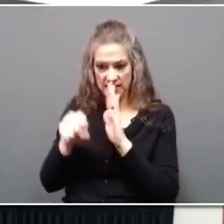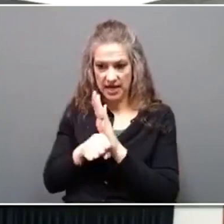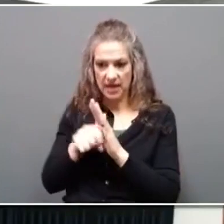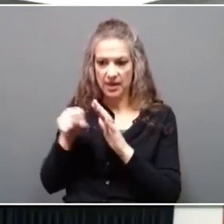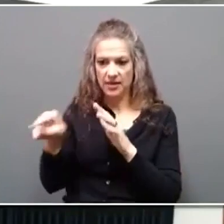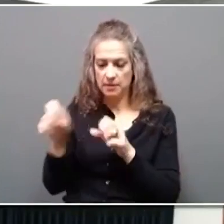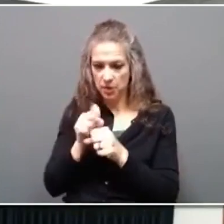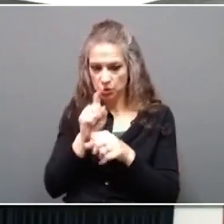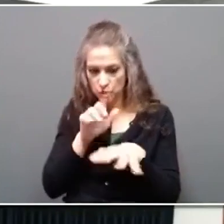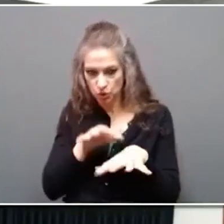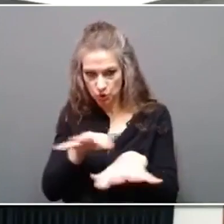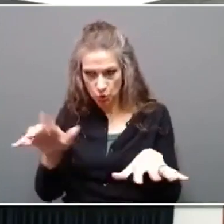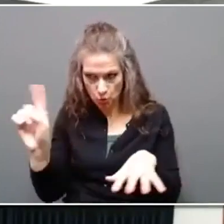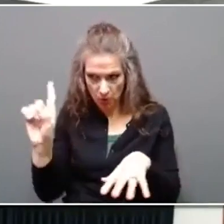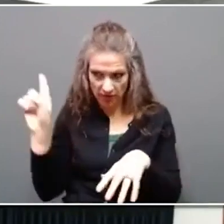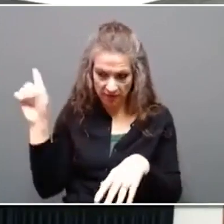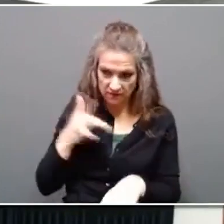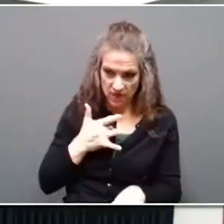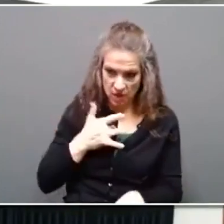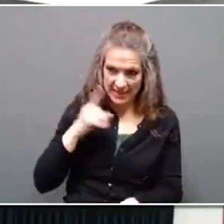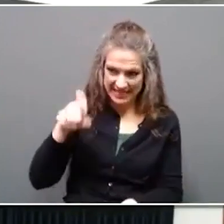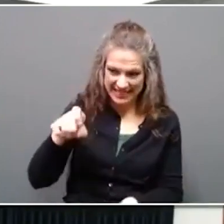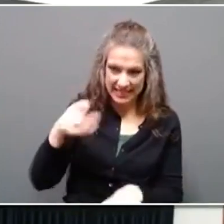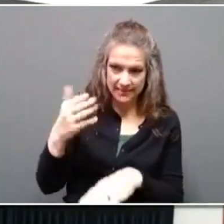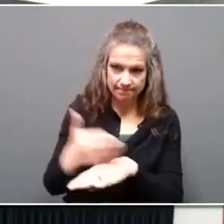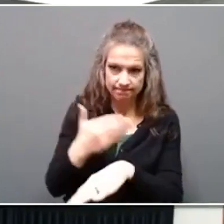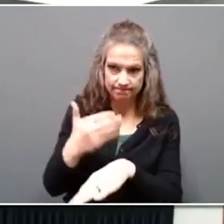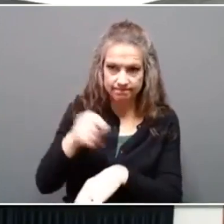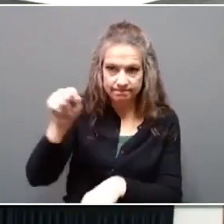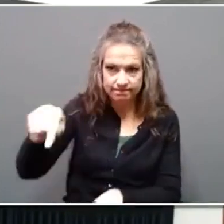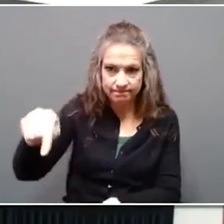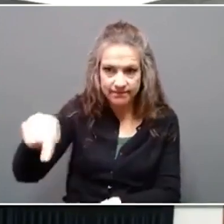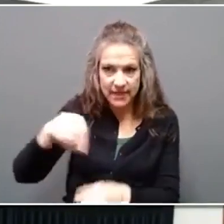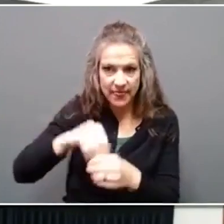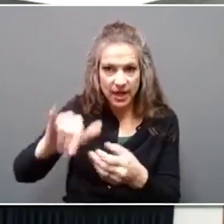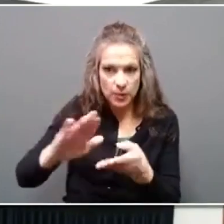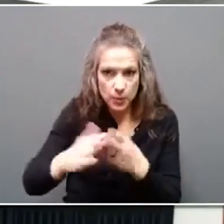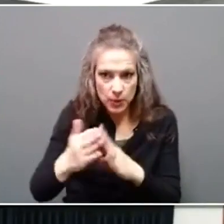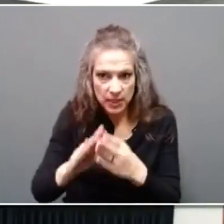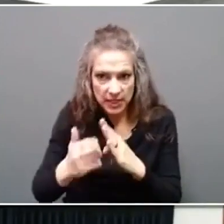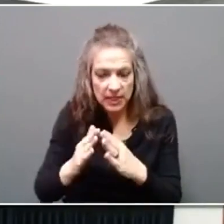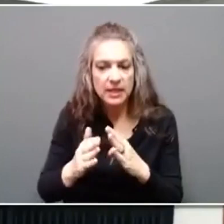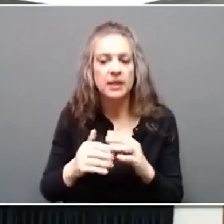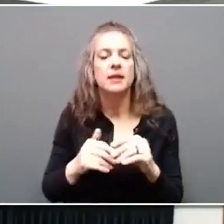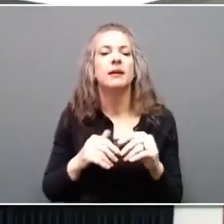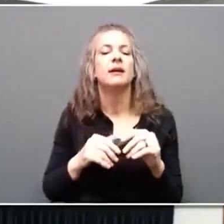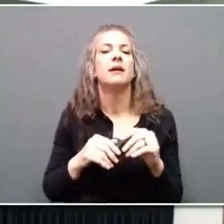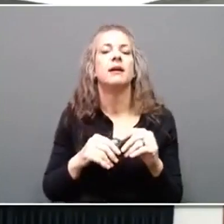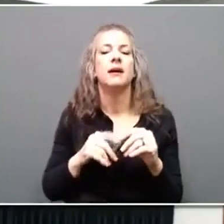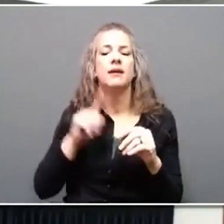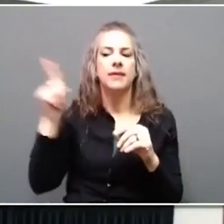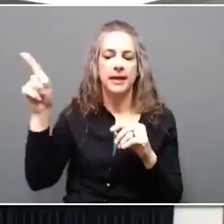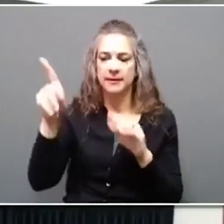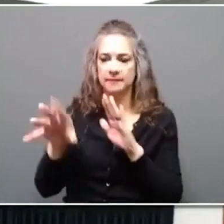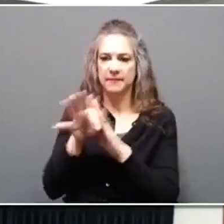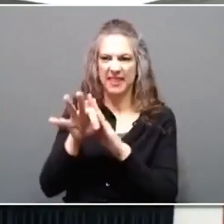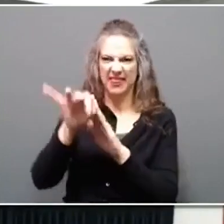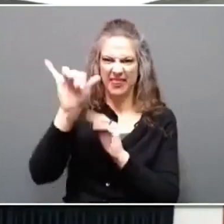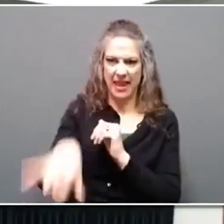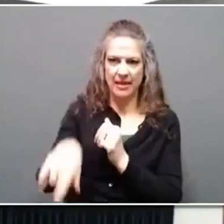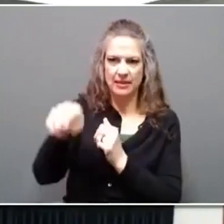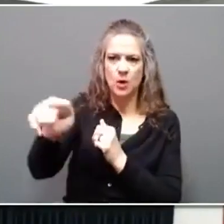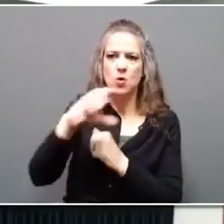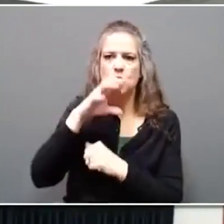that they believe need remediation in their communities, and they respond. And so the resources come through